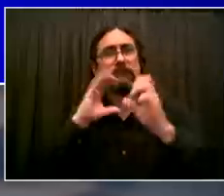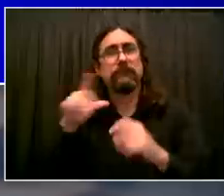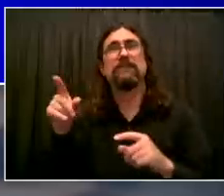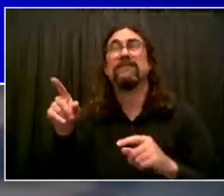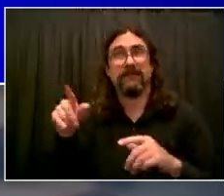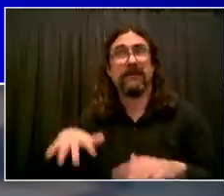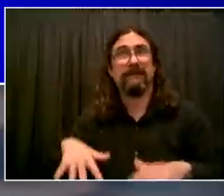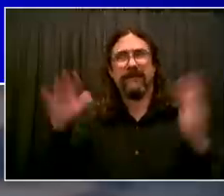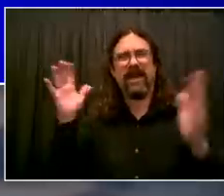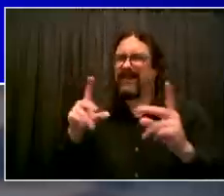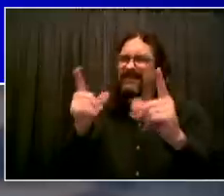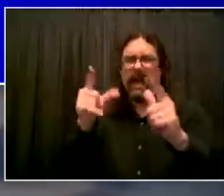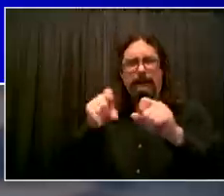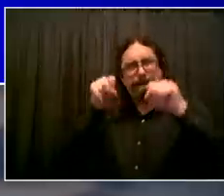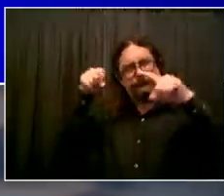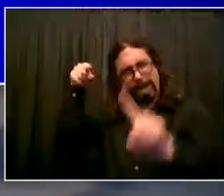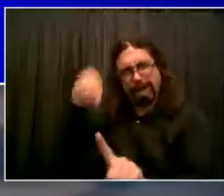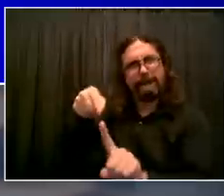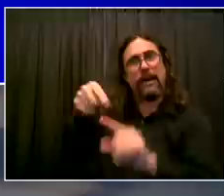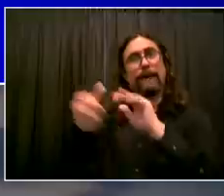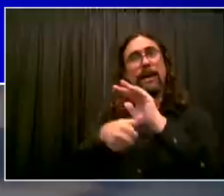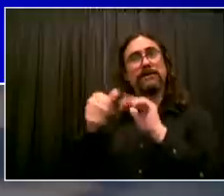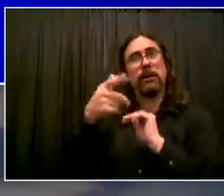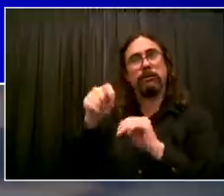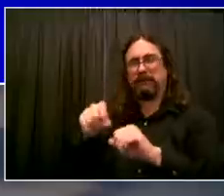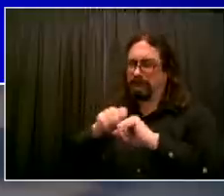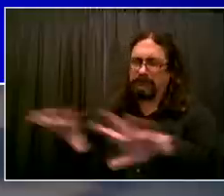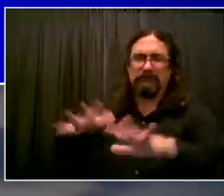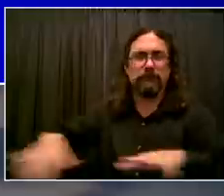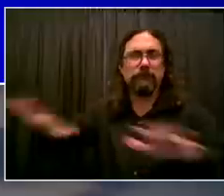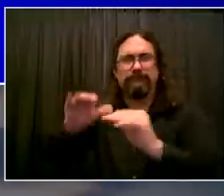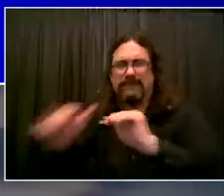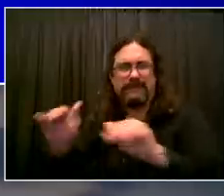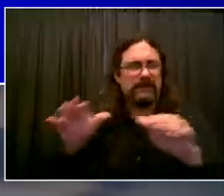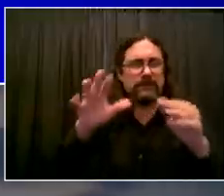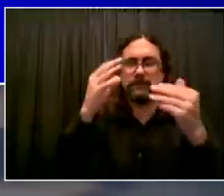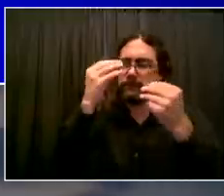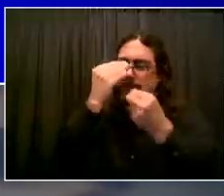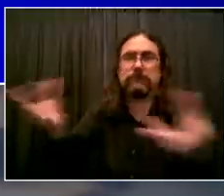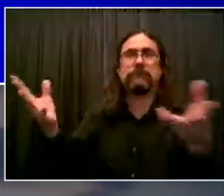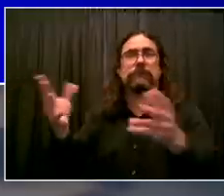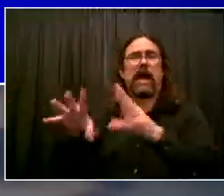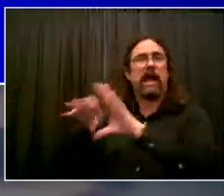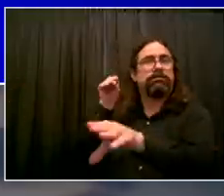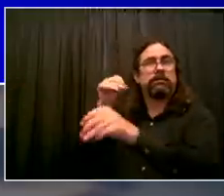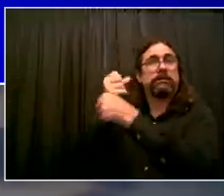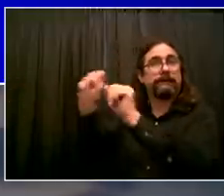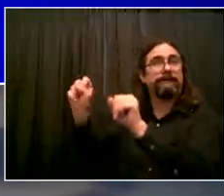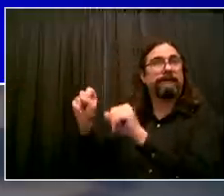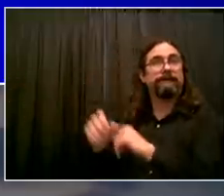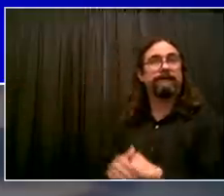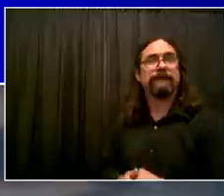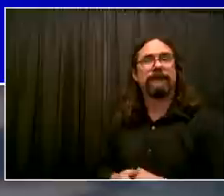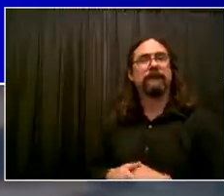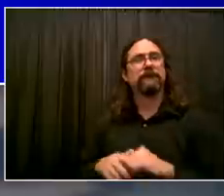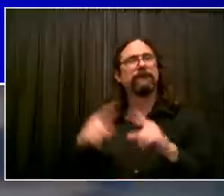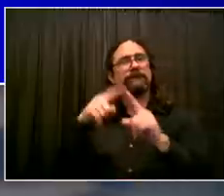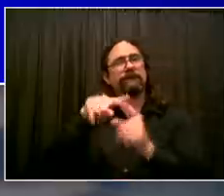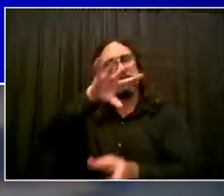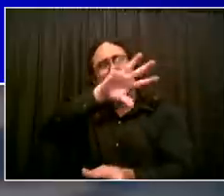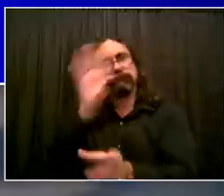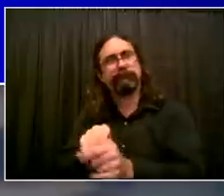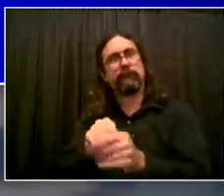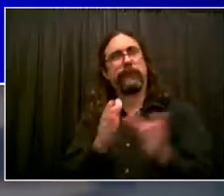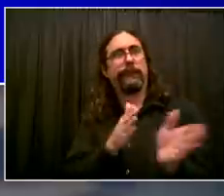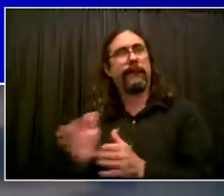to have to be much more cautious because the warnings we get are not sufficient. So we're going to be